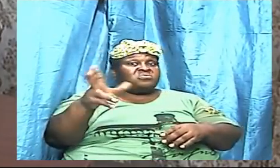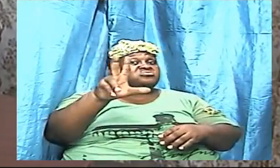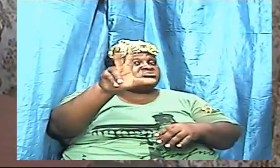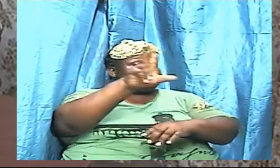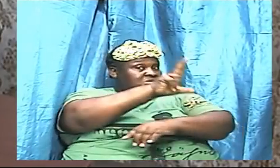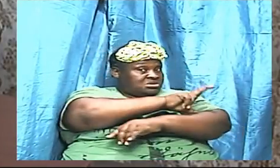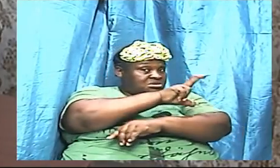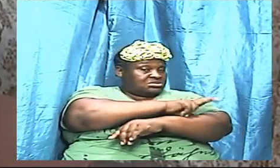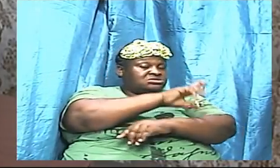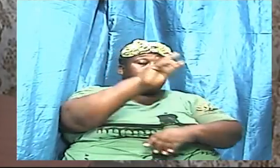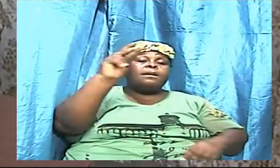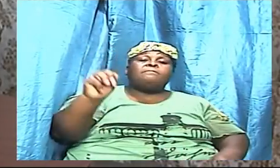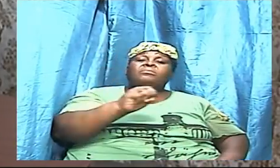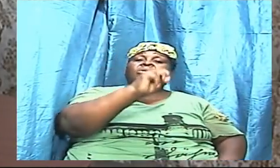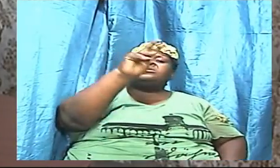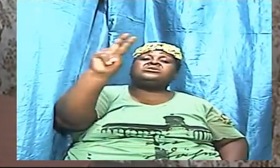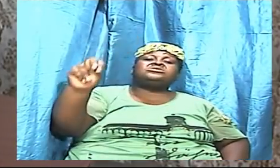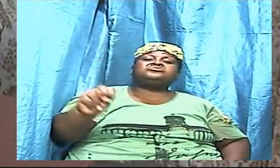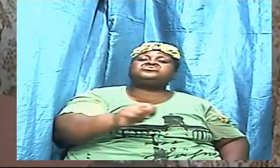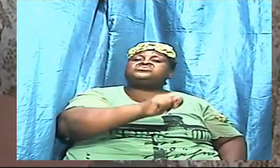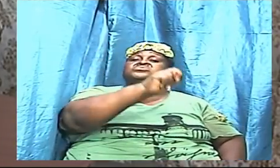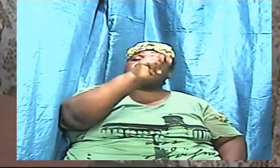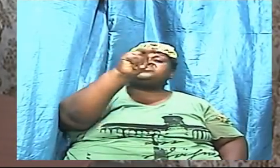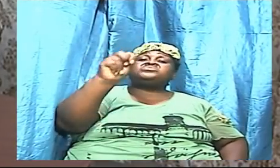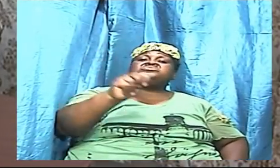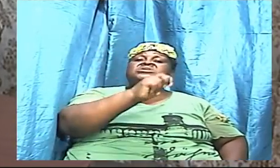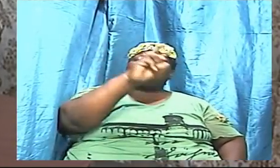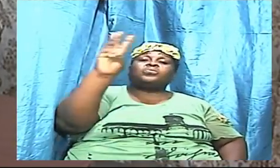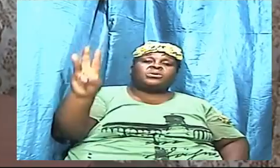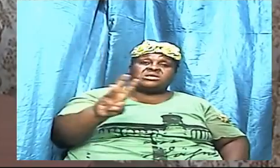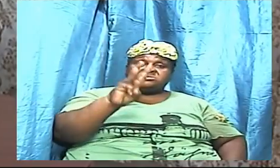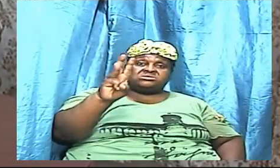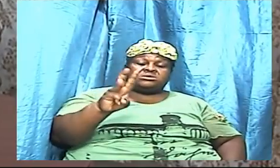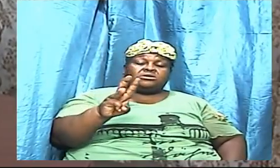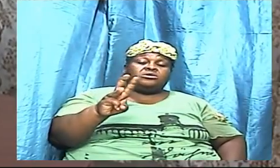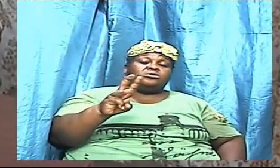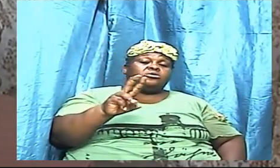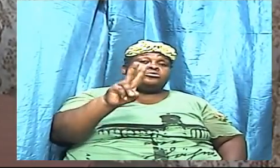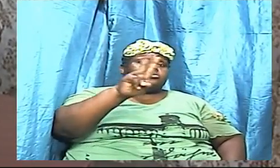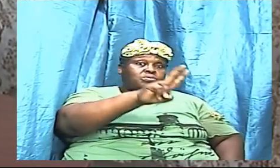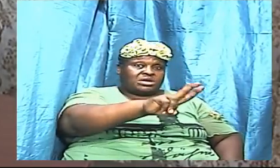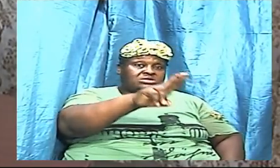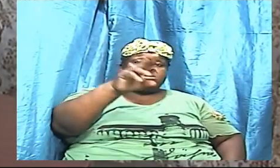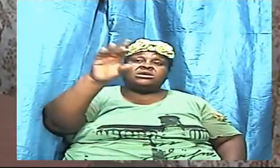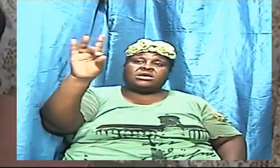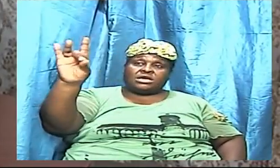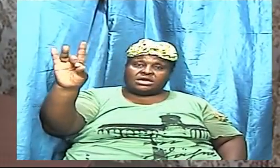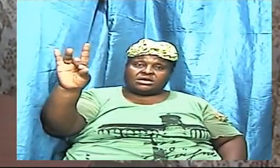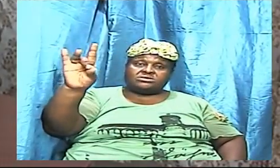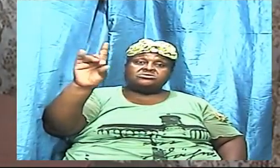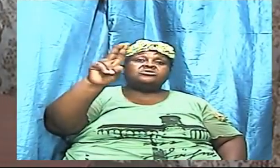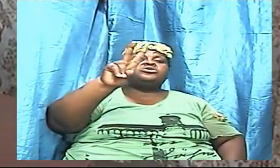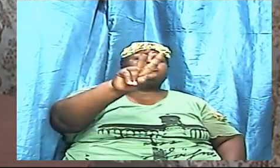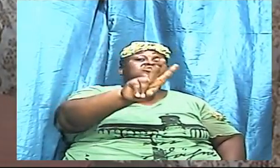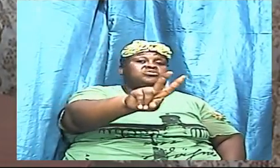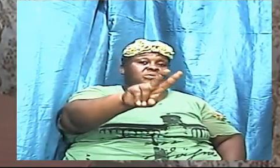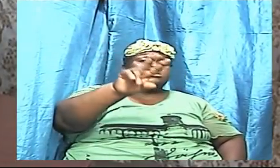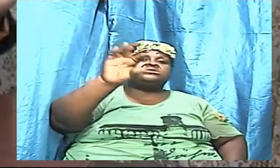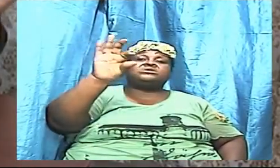the 28th the 29th and the 30th of September mark it down